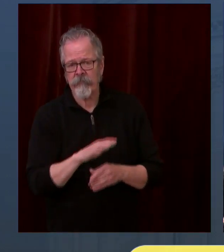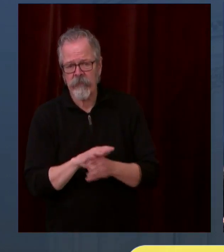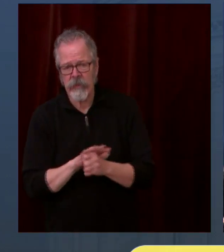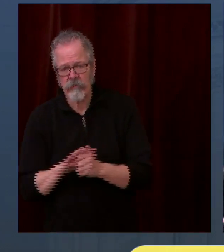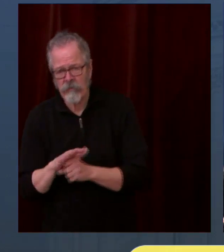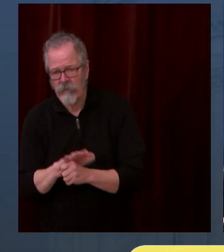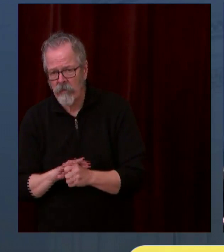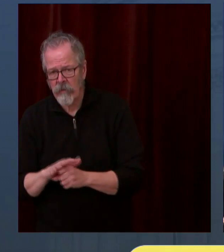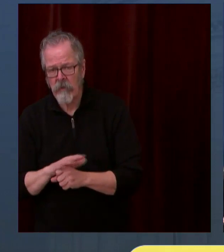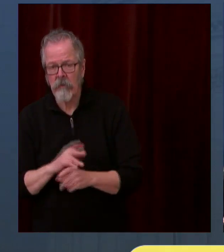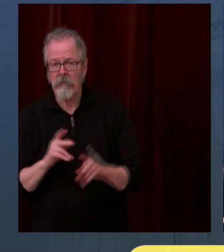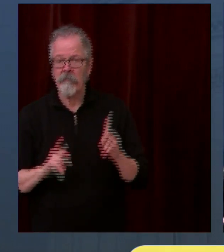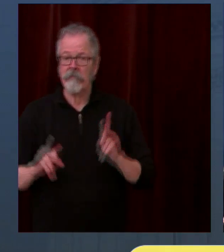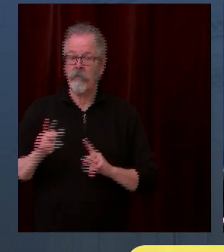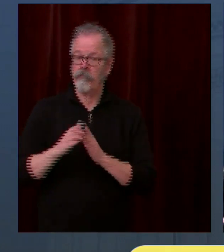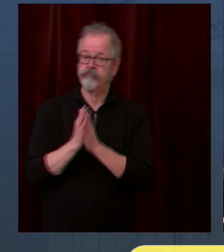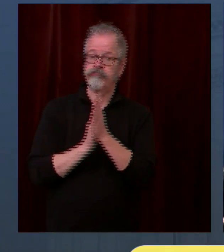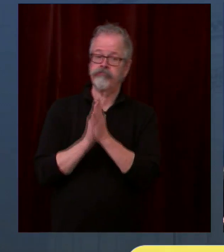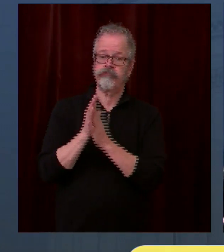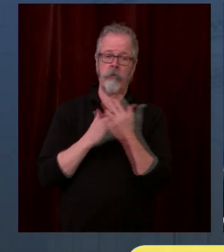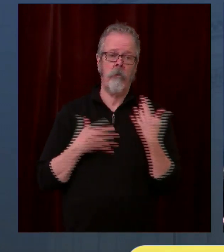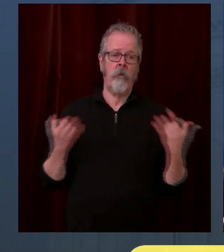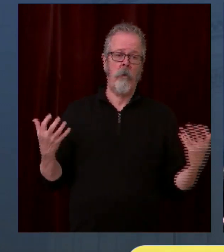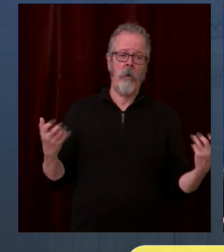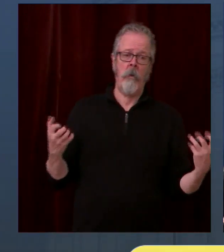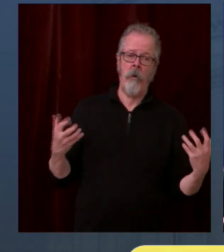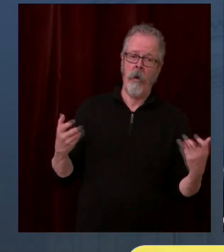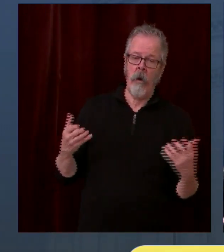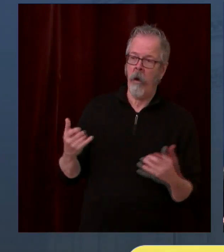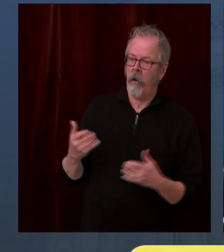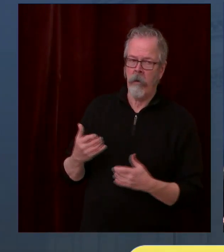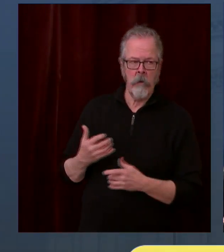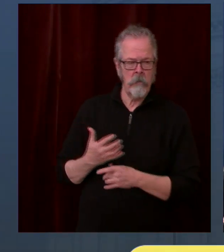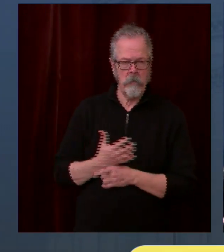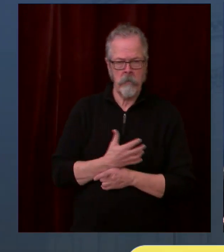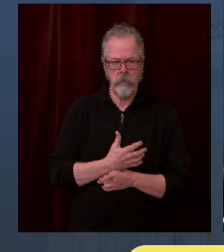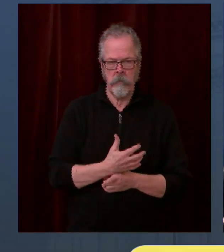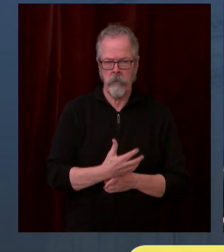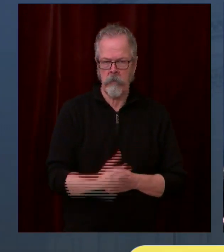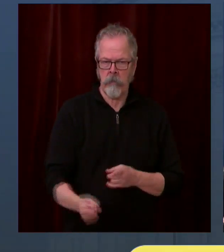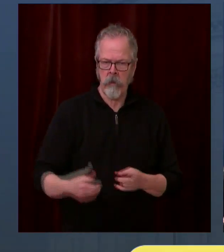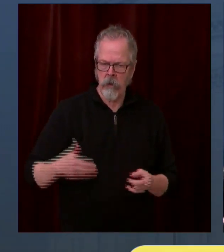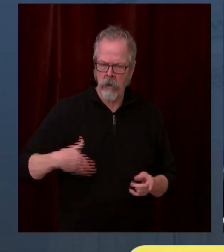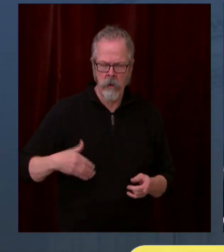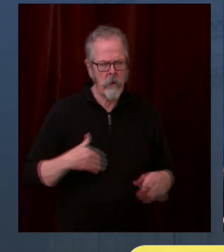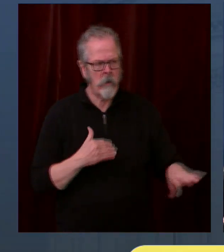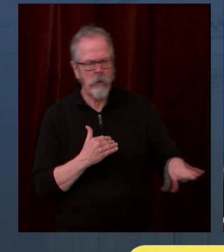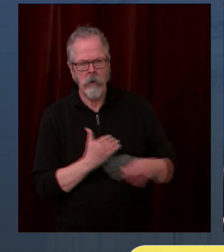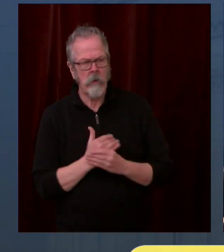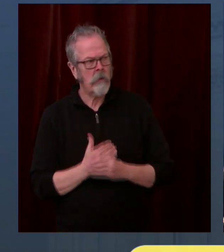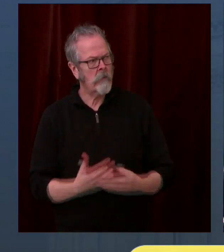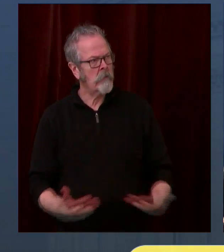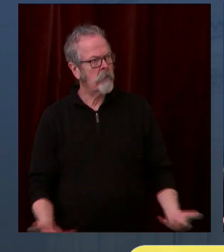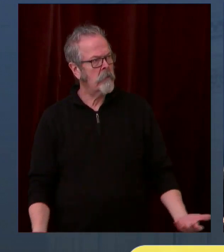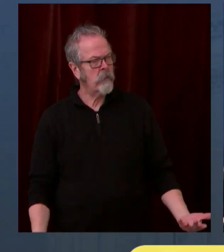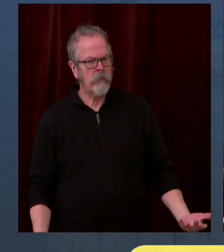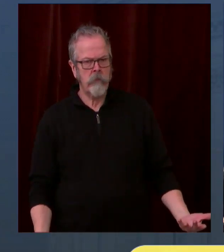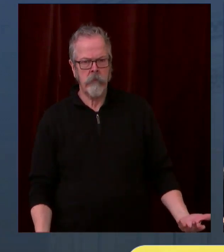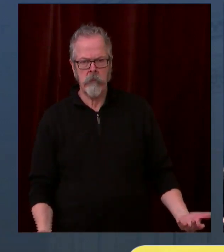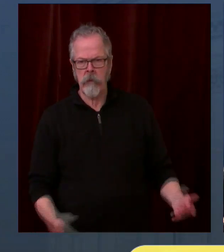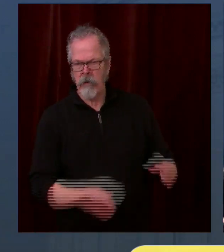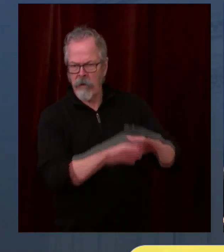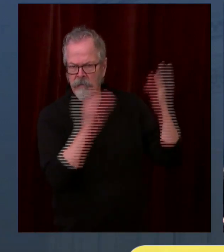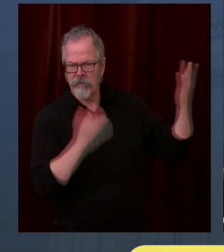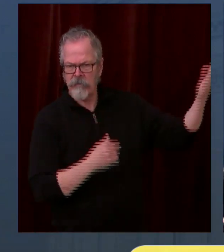the state of Washington. And the reason I say that is that this is a moment where this is not going to